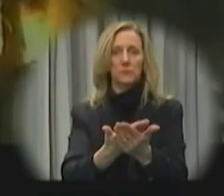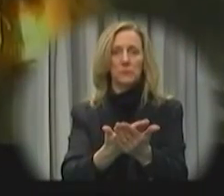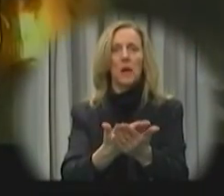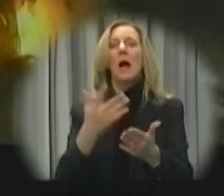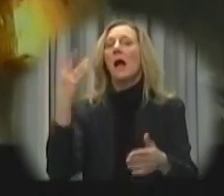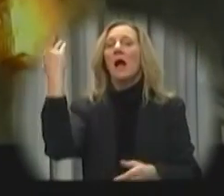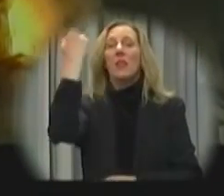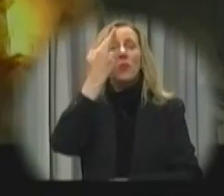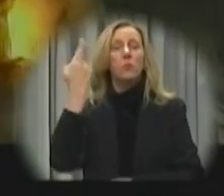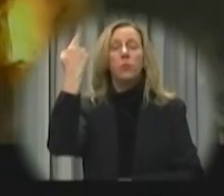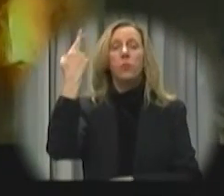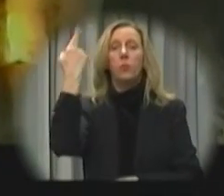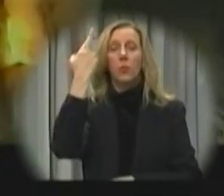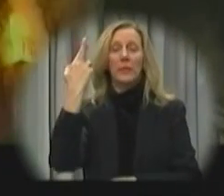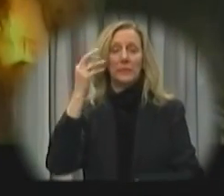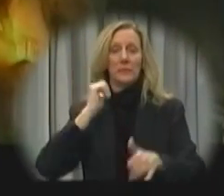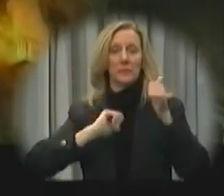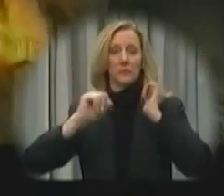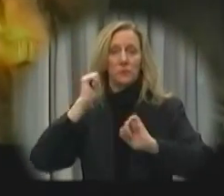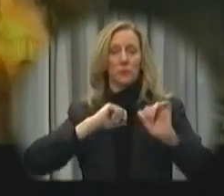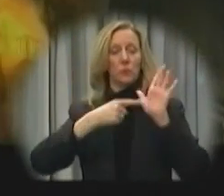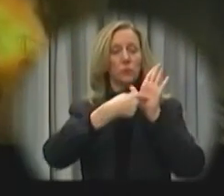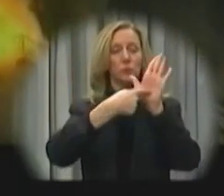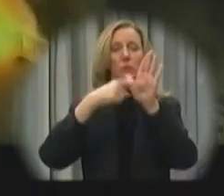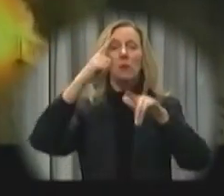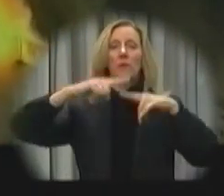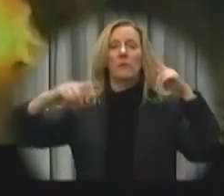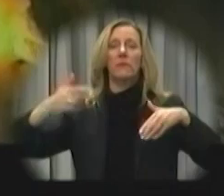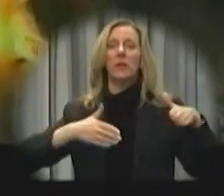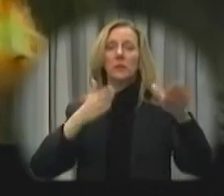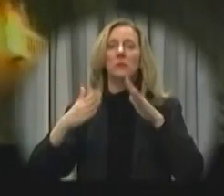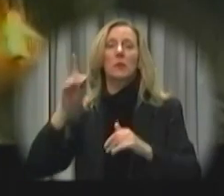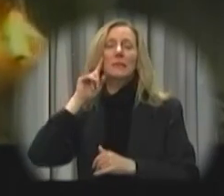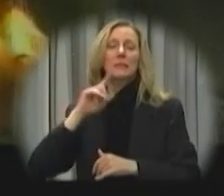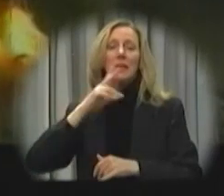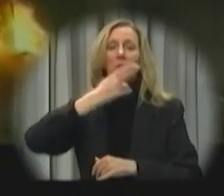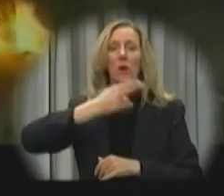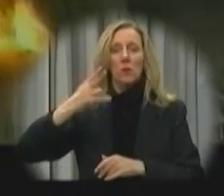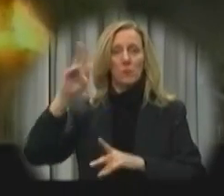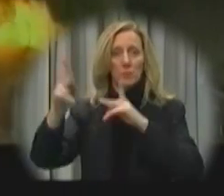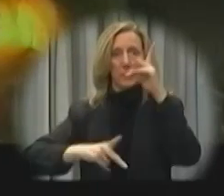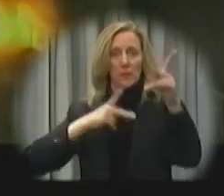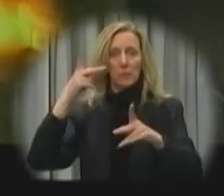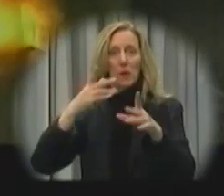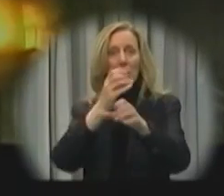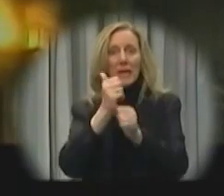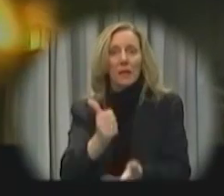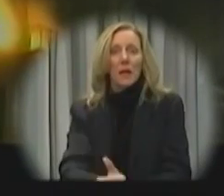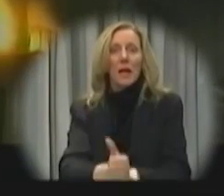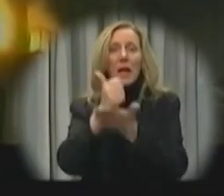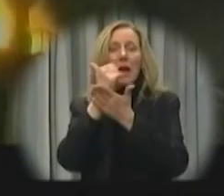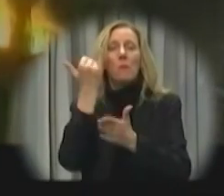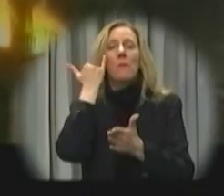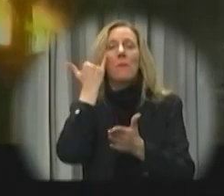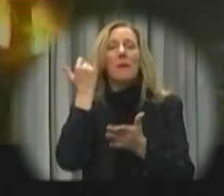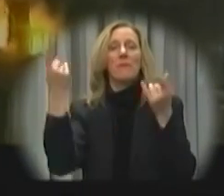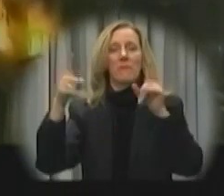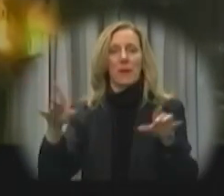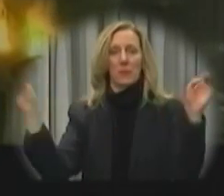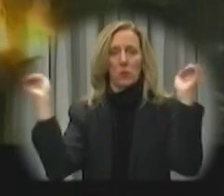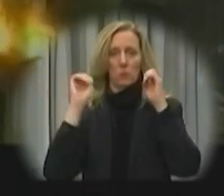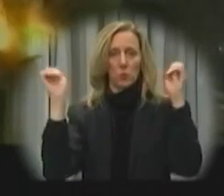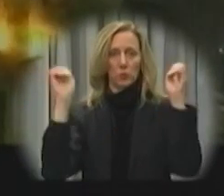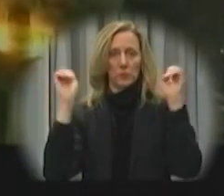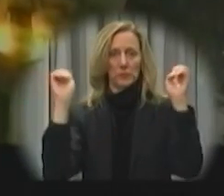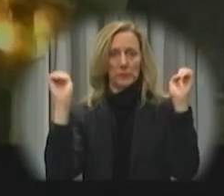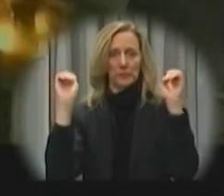The purpose of this video has been to illustrate the various means by which people who are deaf or hard of hearing can seek assistance in the event